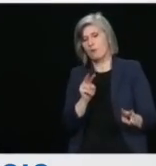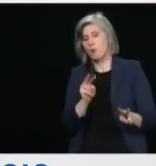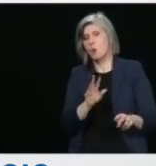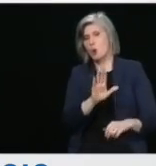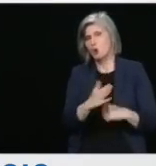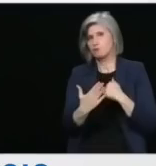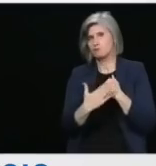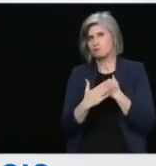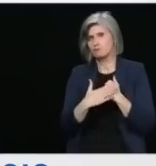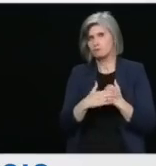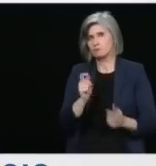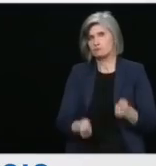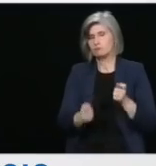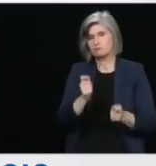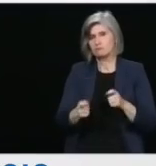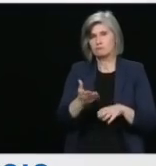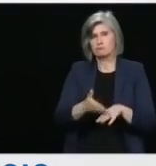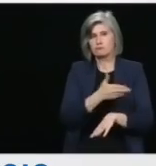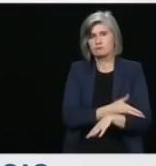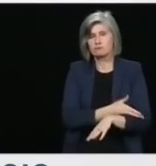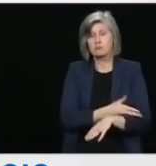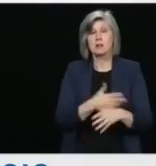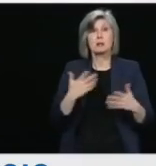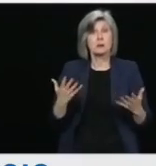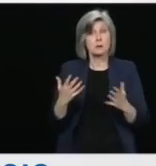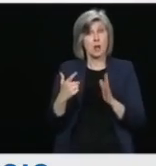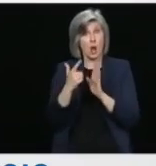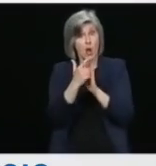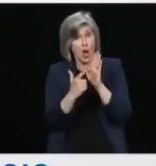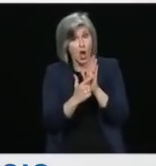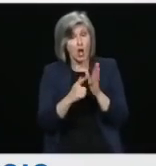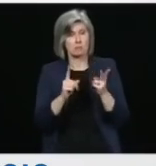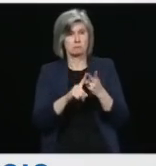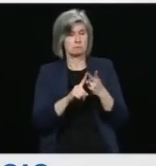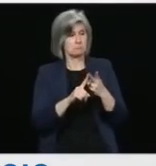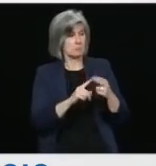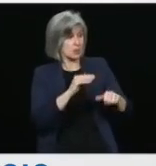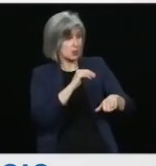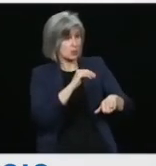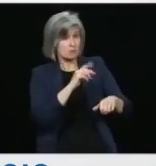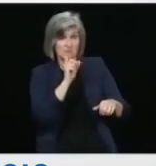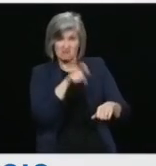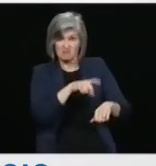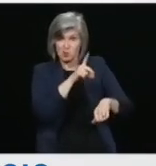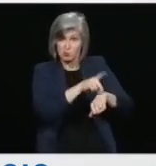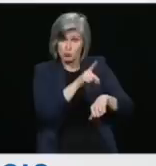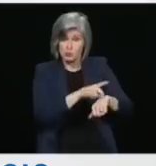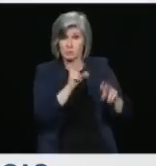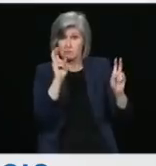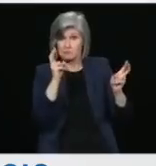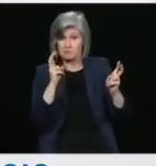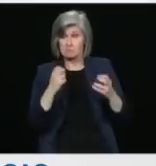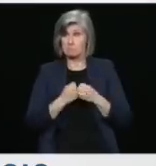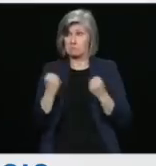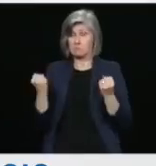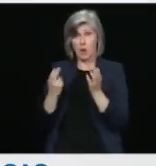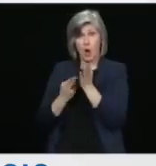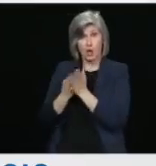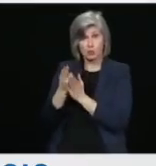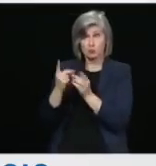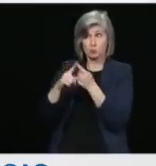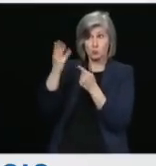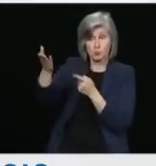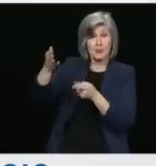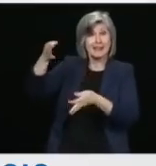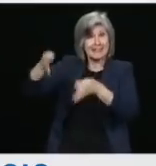and duty of candord, the responsibility to be truthful before the court, are foundations of the